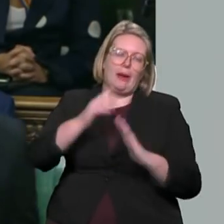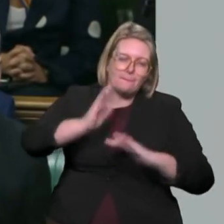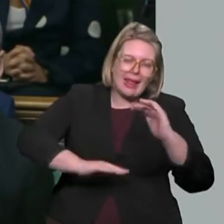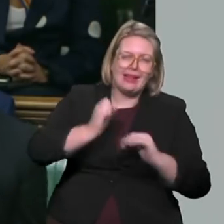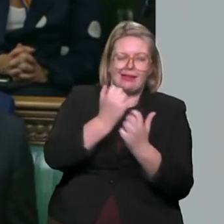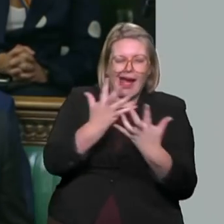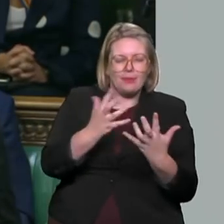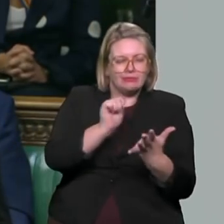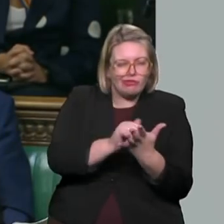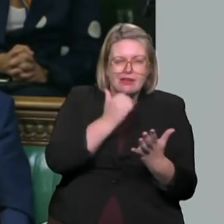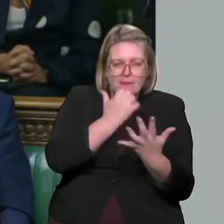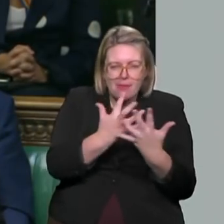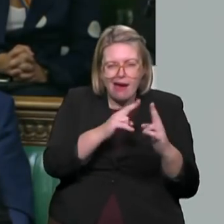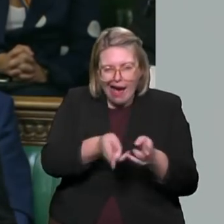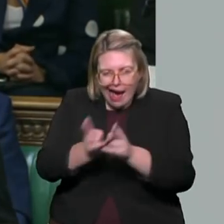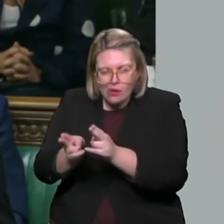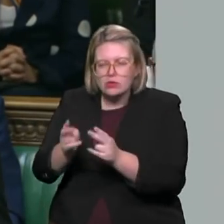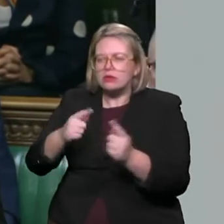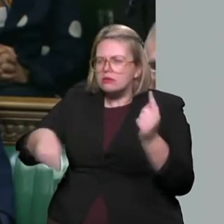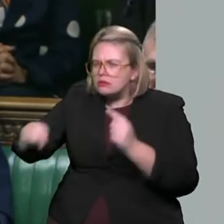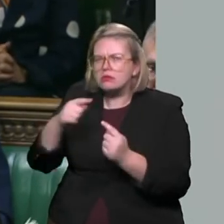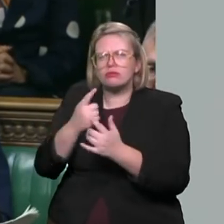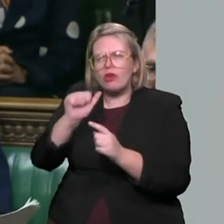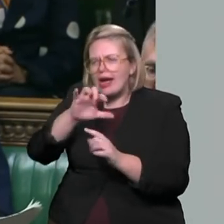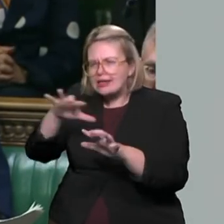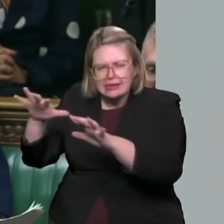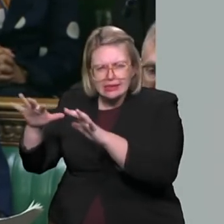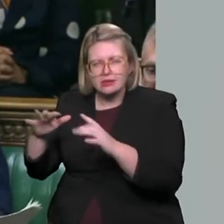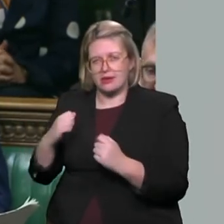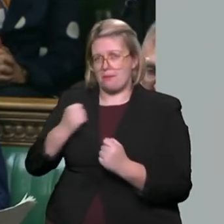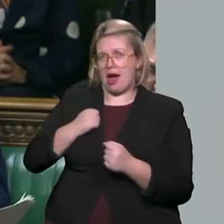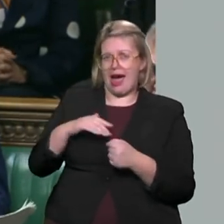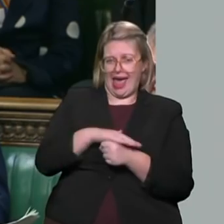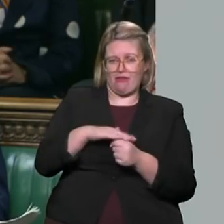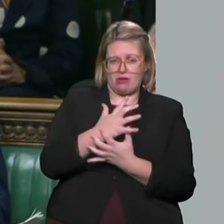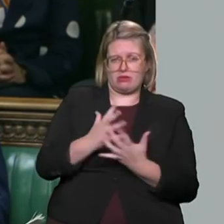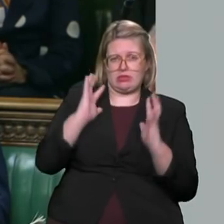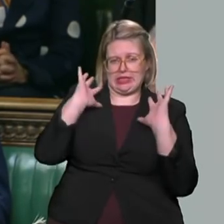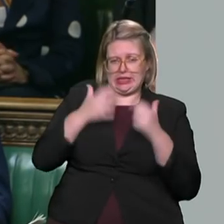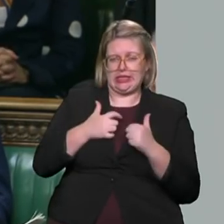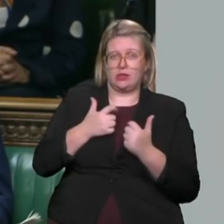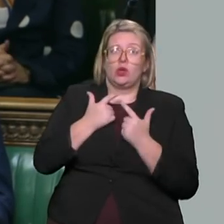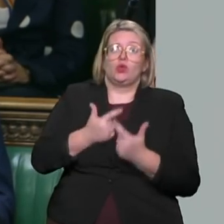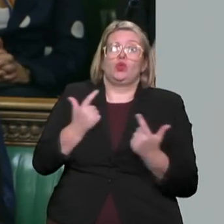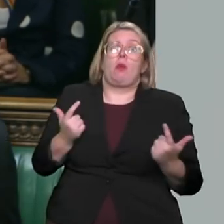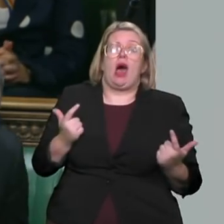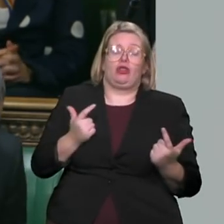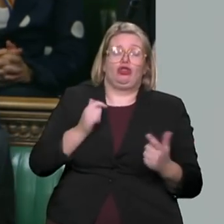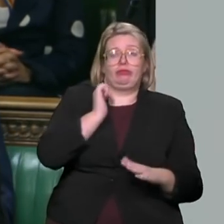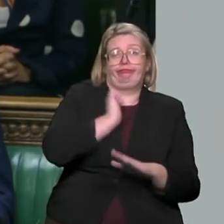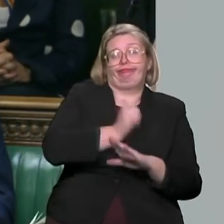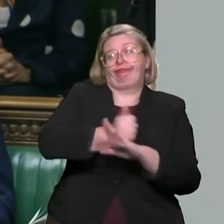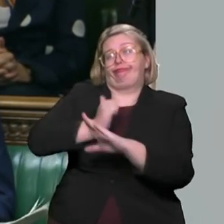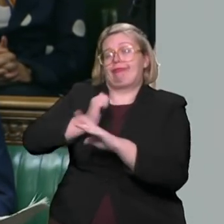places, but my constituents, especially in Thievesdale and Ordsall, are concerned about over-intensive developments in our local plan.